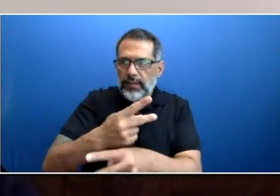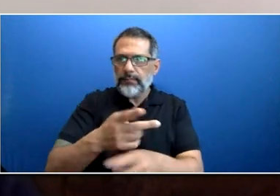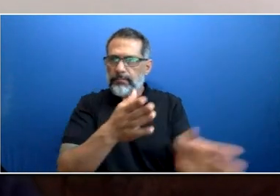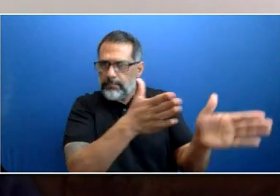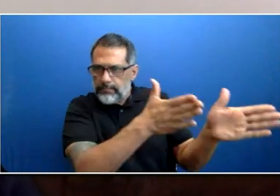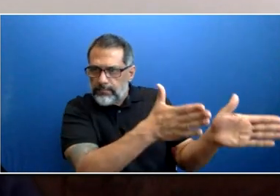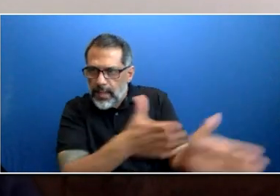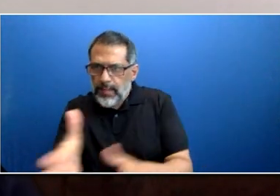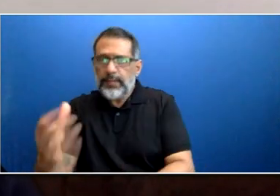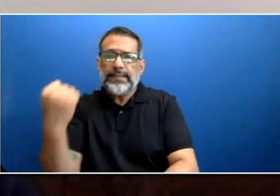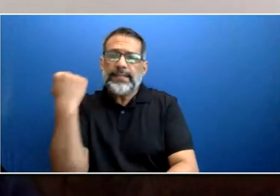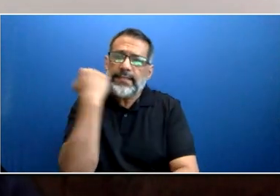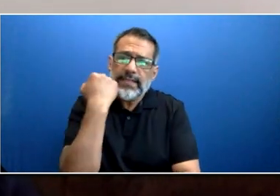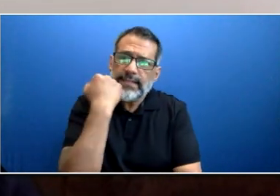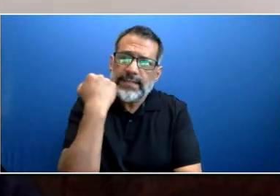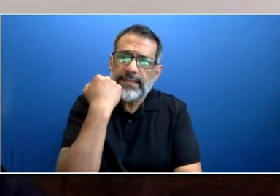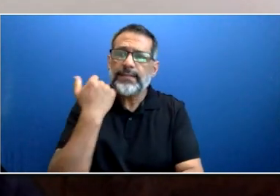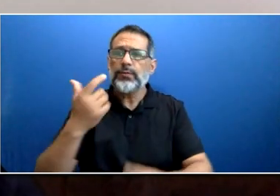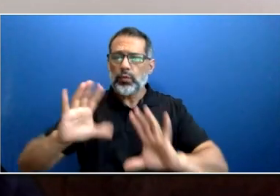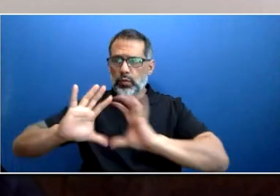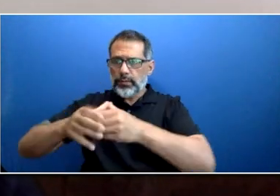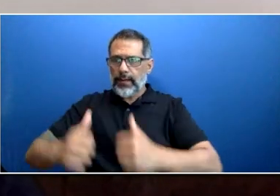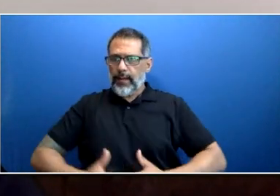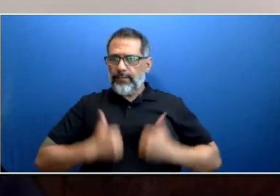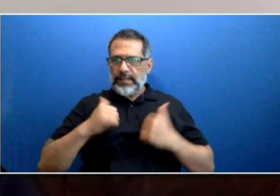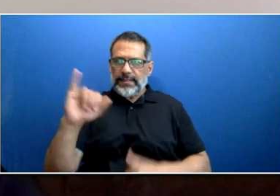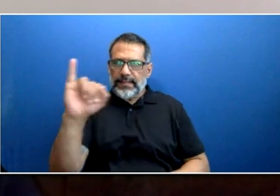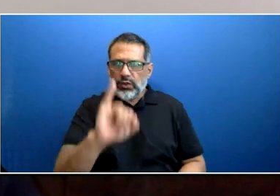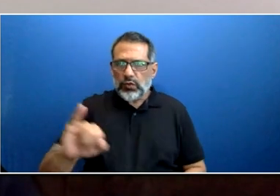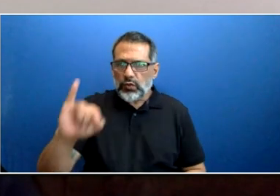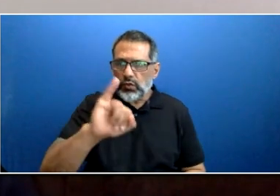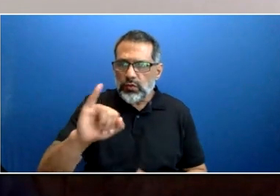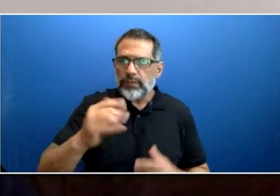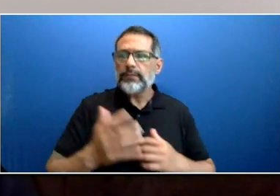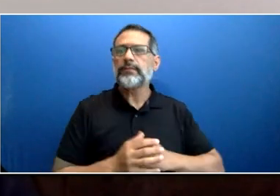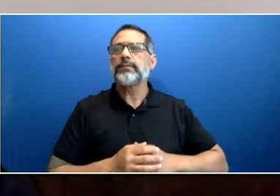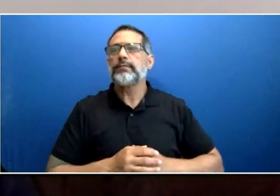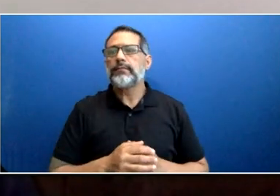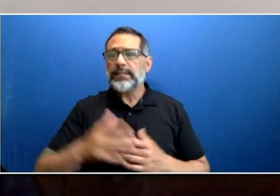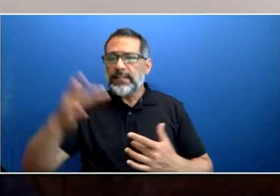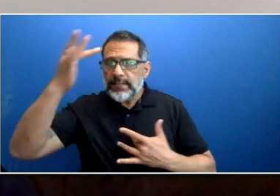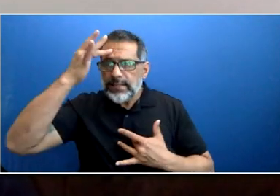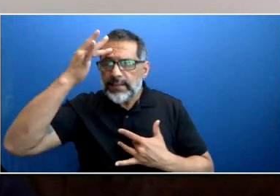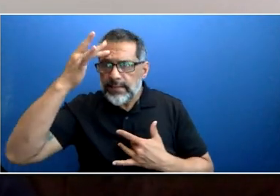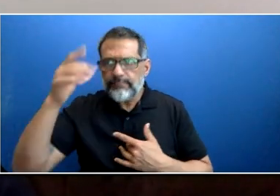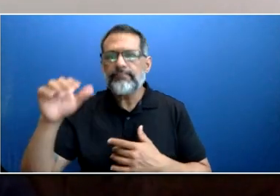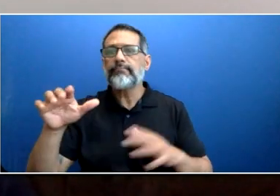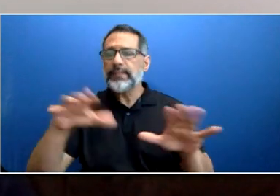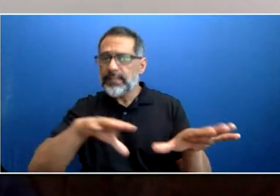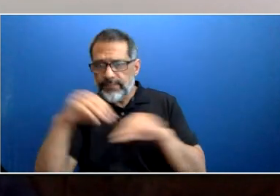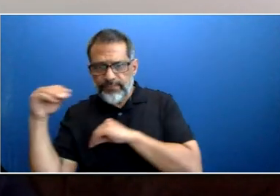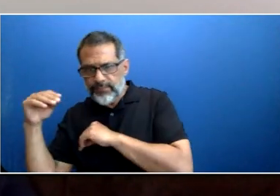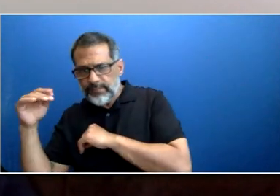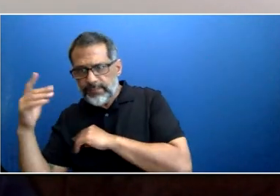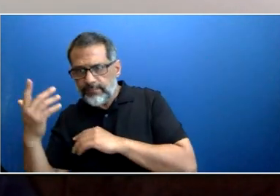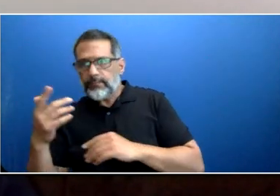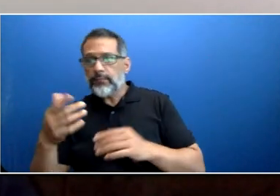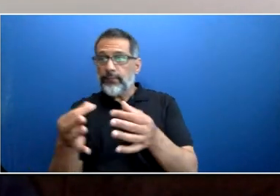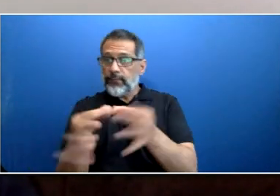also provides tuition aid, an employee pass that will allow you free transportation in the TTC system, and